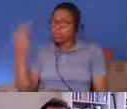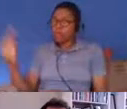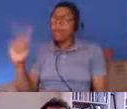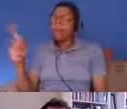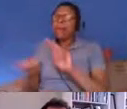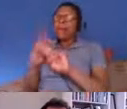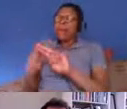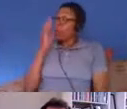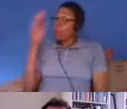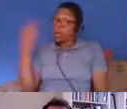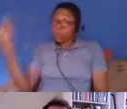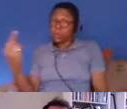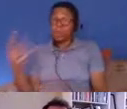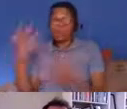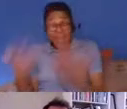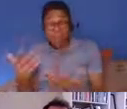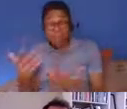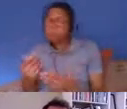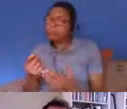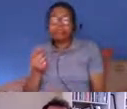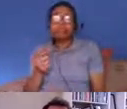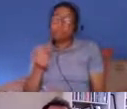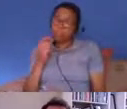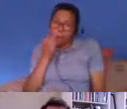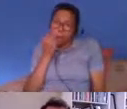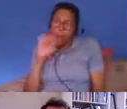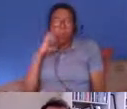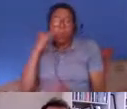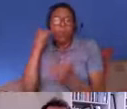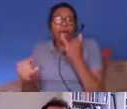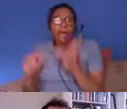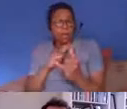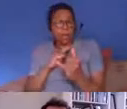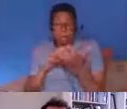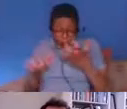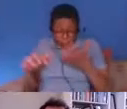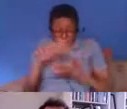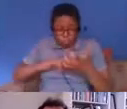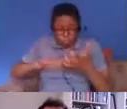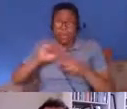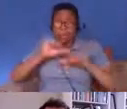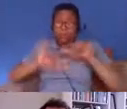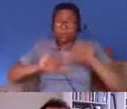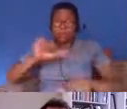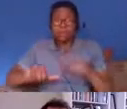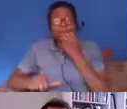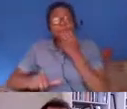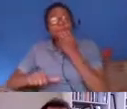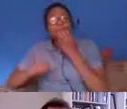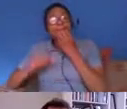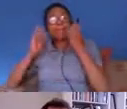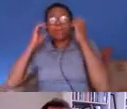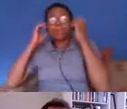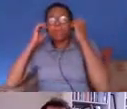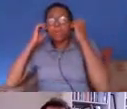there's all sorts of other things we could go over indefinite detention and you know cutting appeal fees and